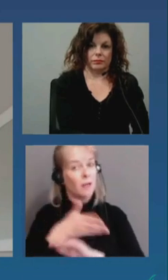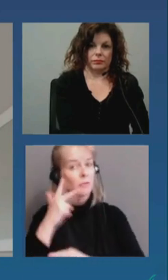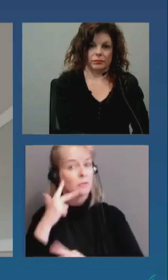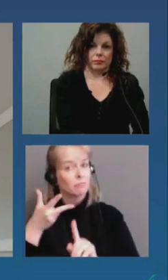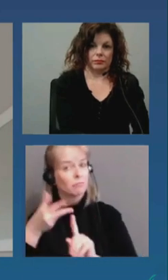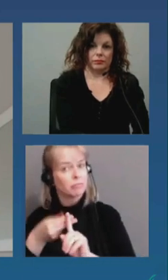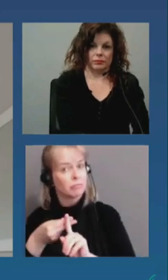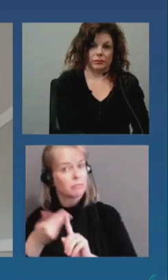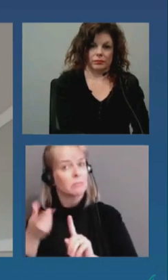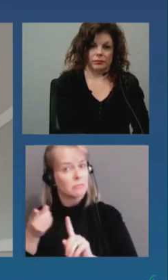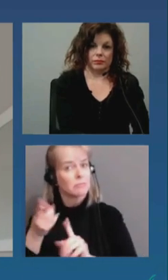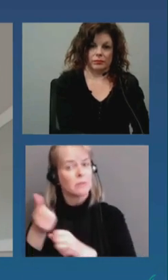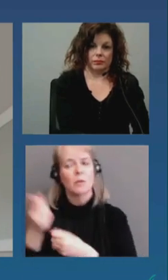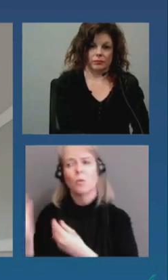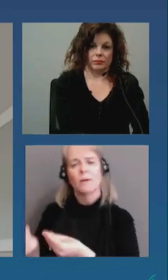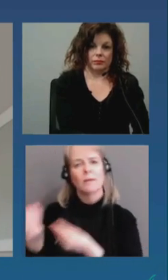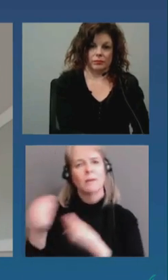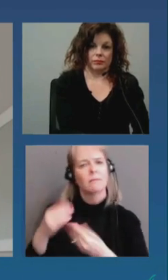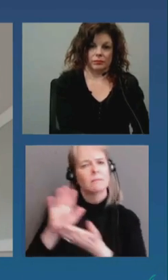this and follow the guidance.